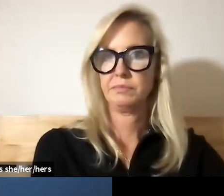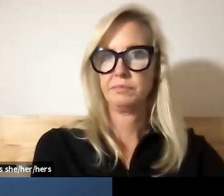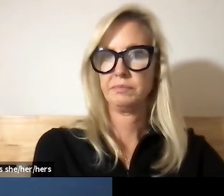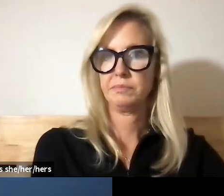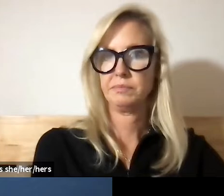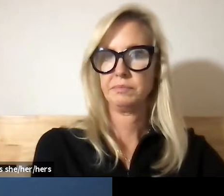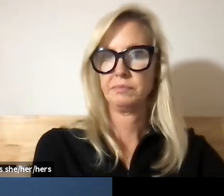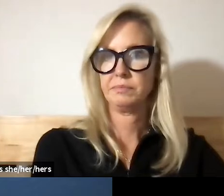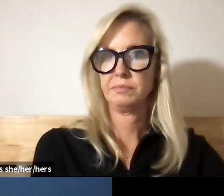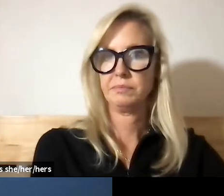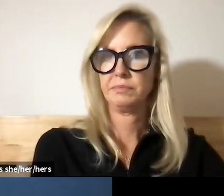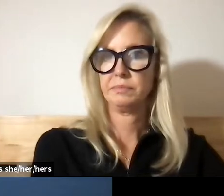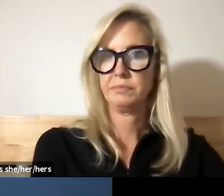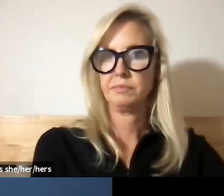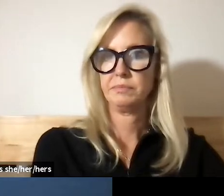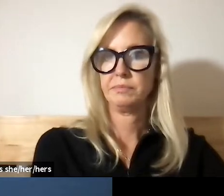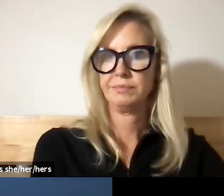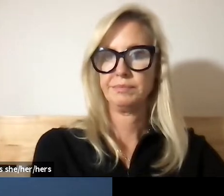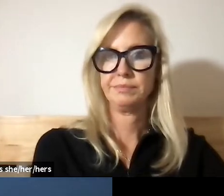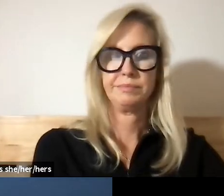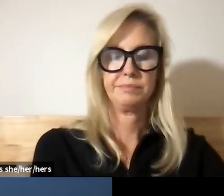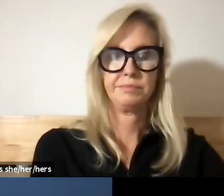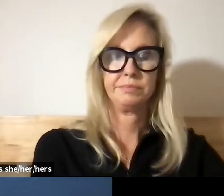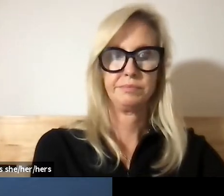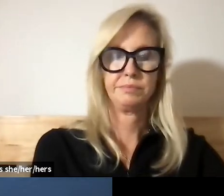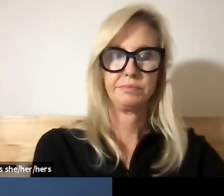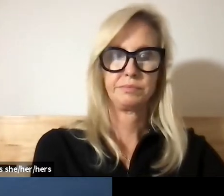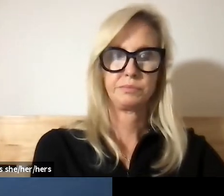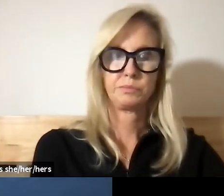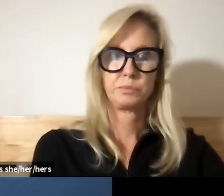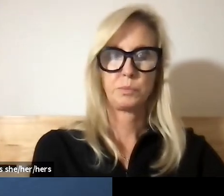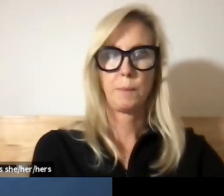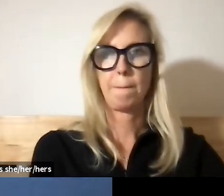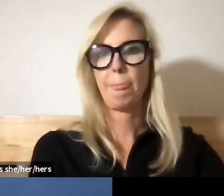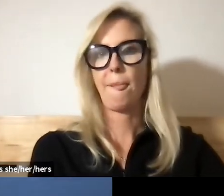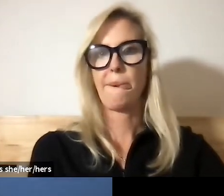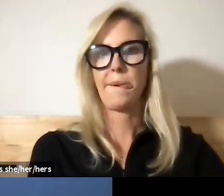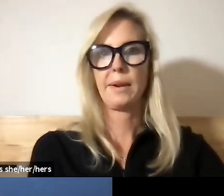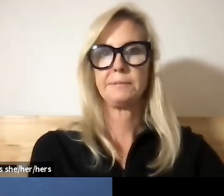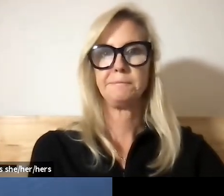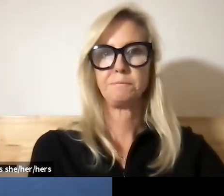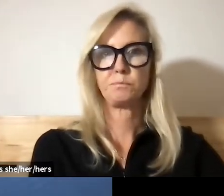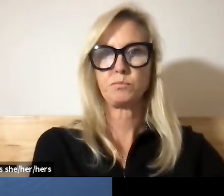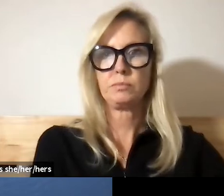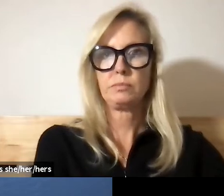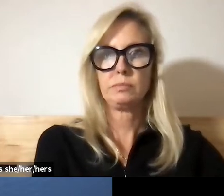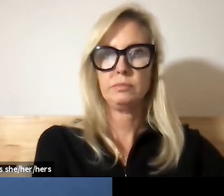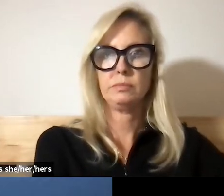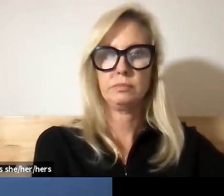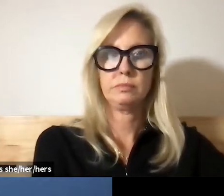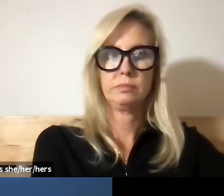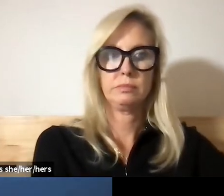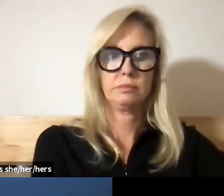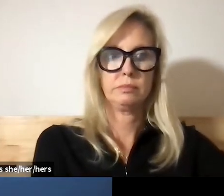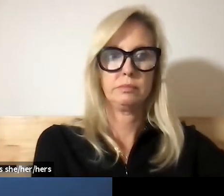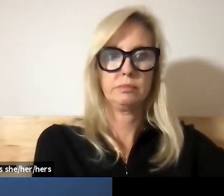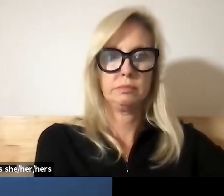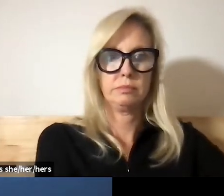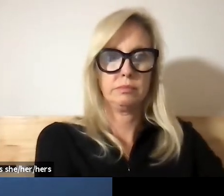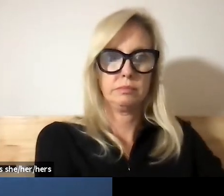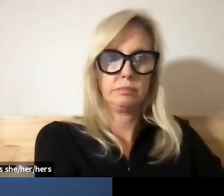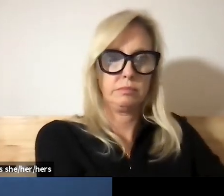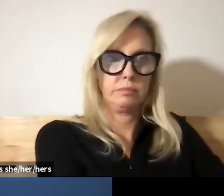there are some limitations to us doing this work right now but we are looking to do to glean some insights